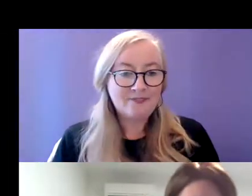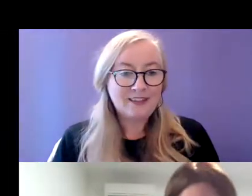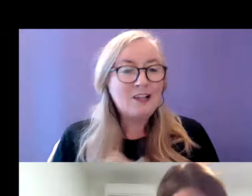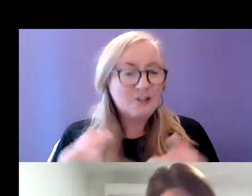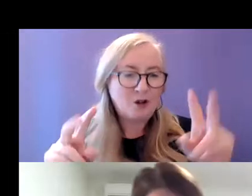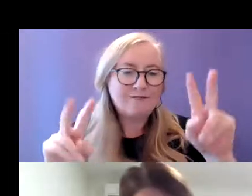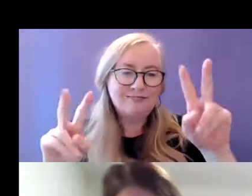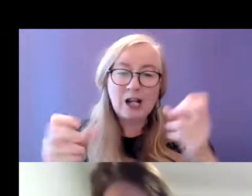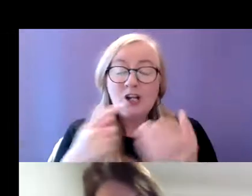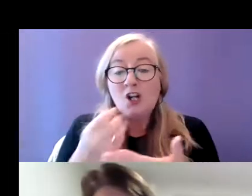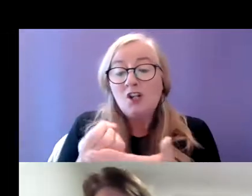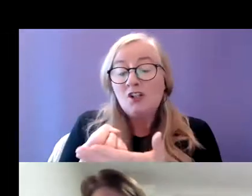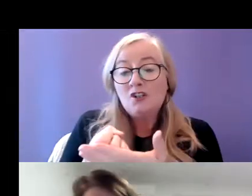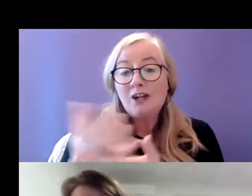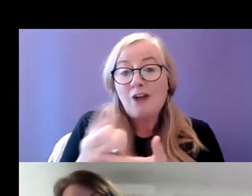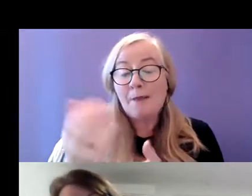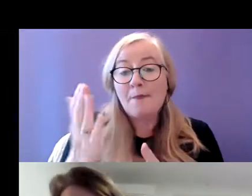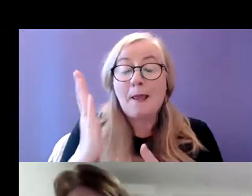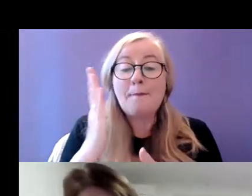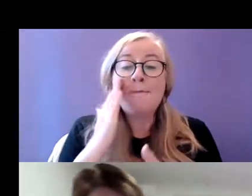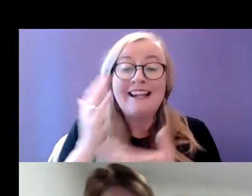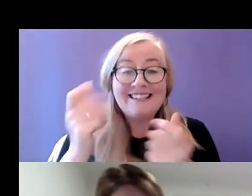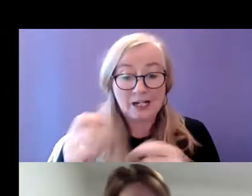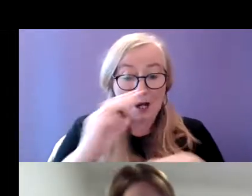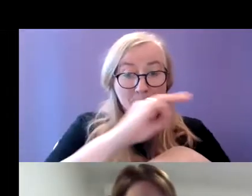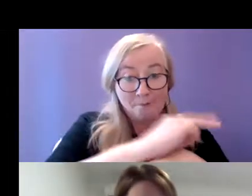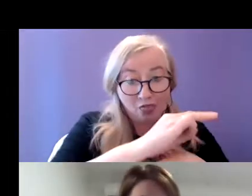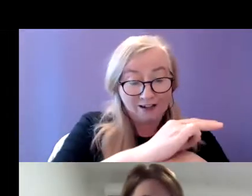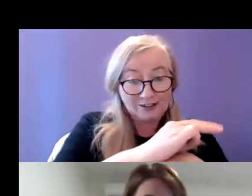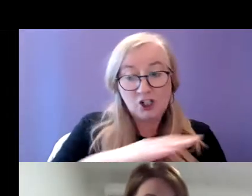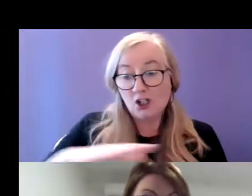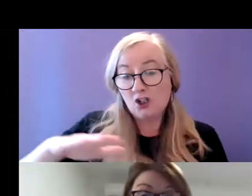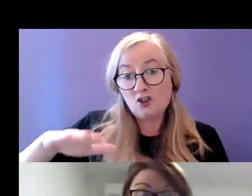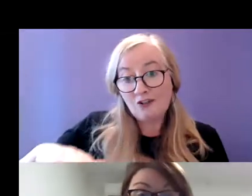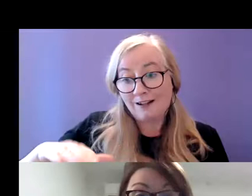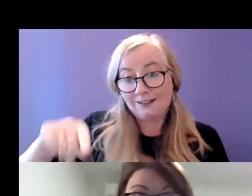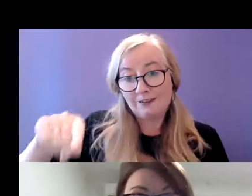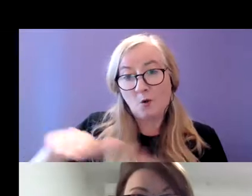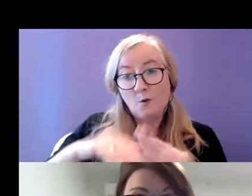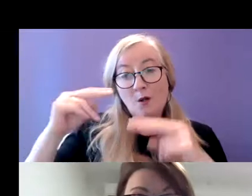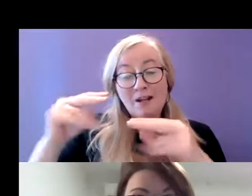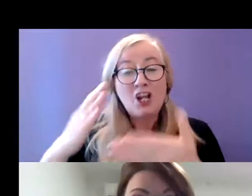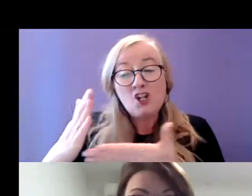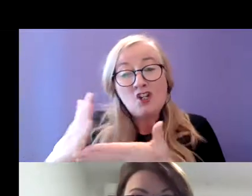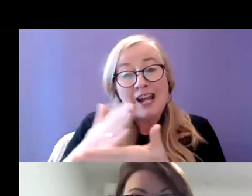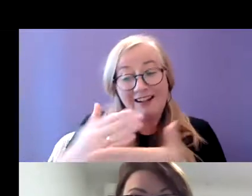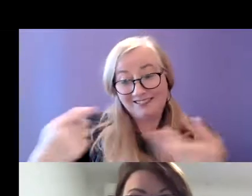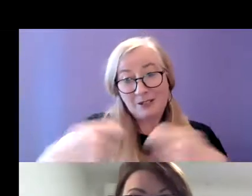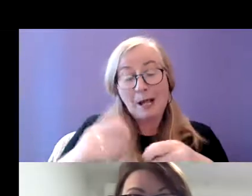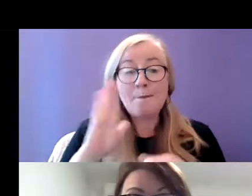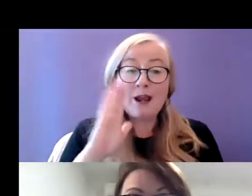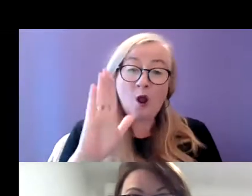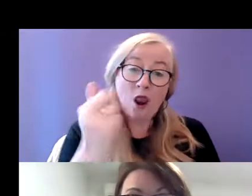Describing a family bed sit in Dublin where a mother and her child with autism shared a bed. Laura